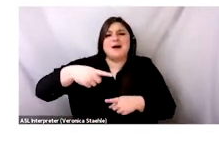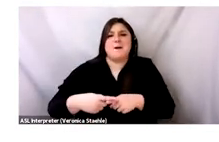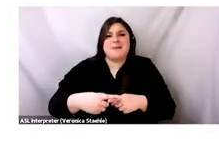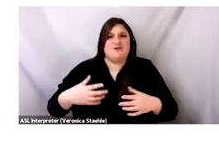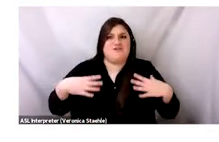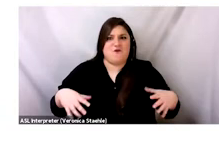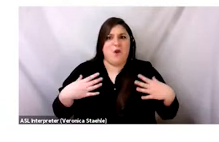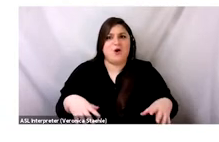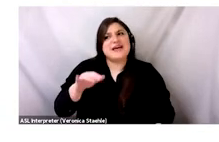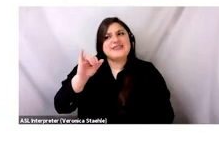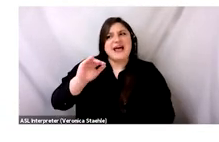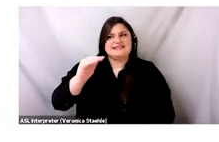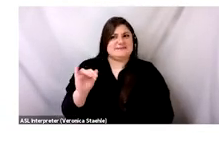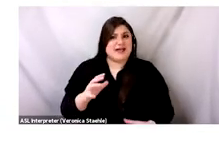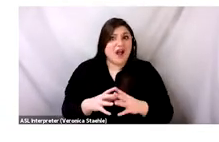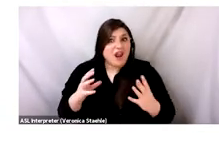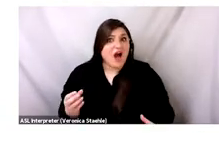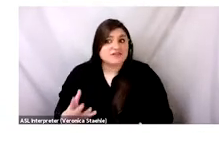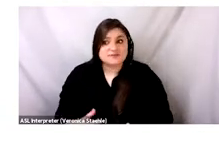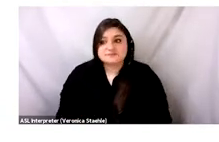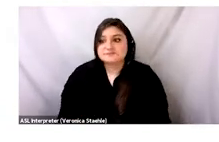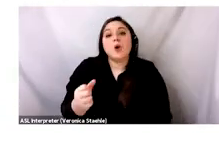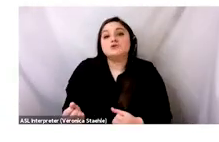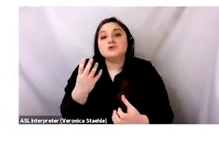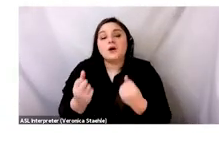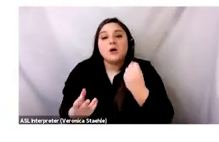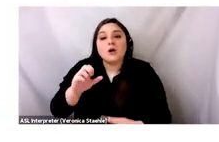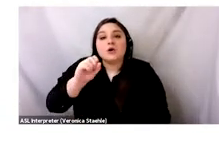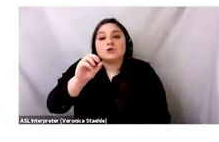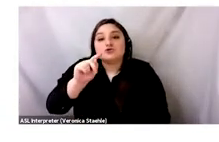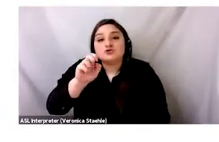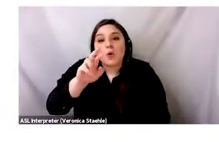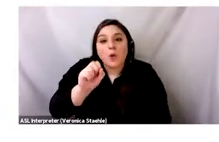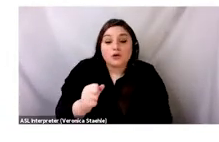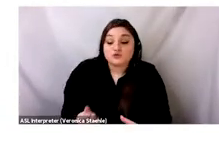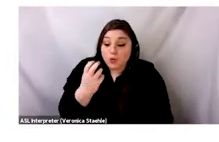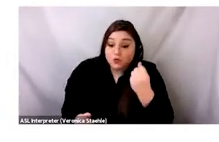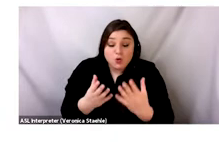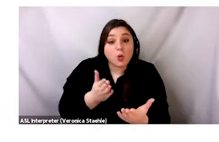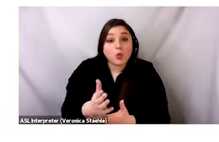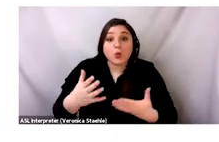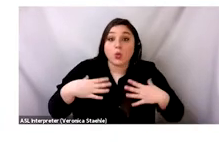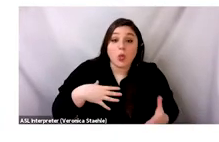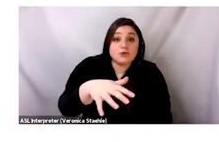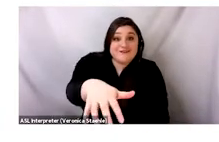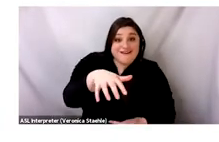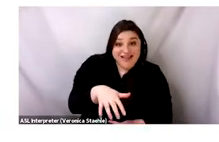And I don't know about you, but that sounds pretty uncomfortable. So after the sorters, there are brokers.